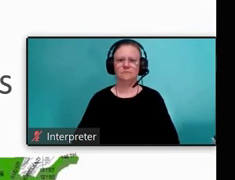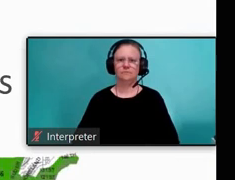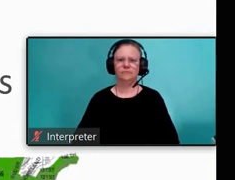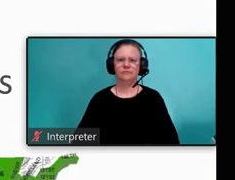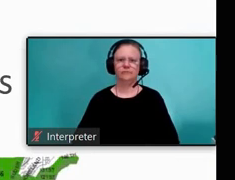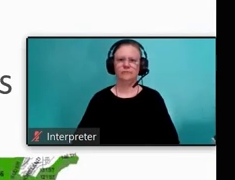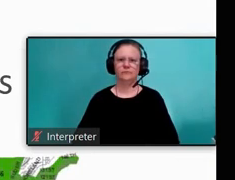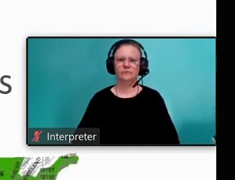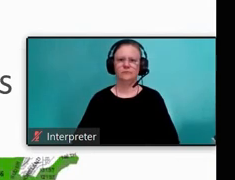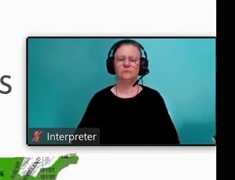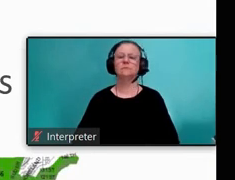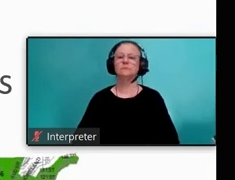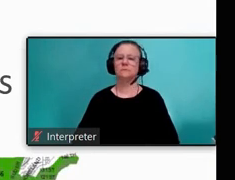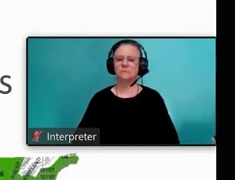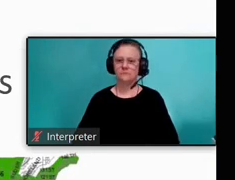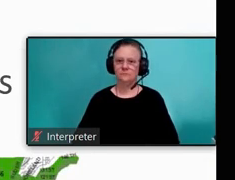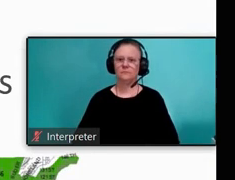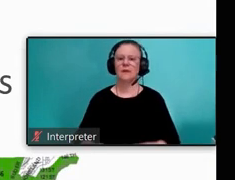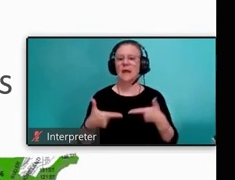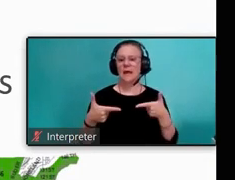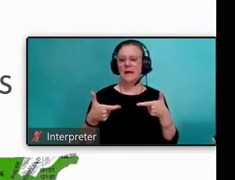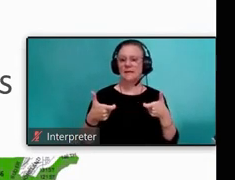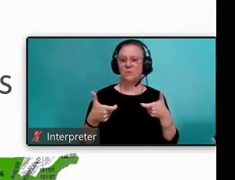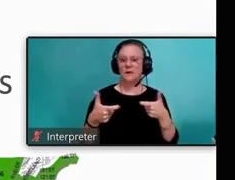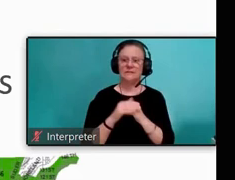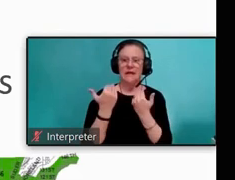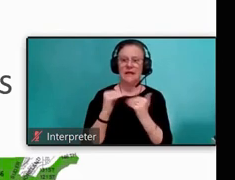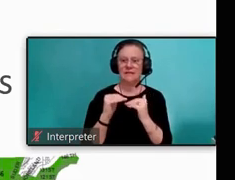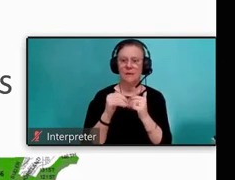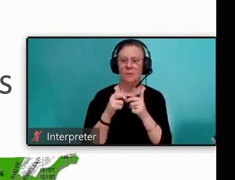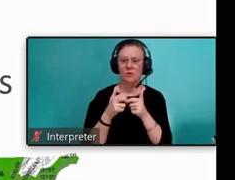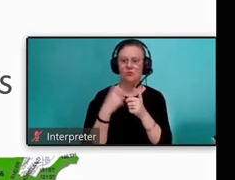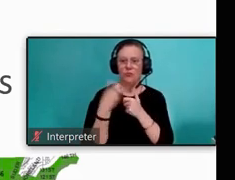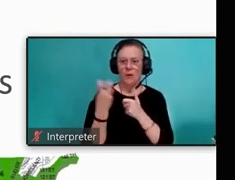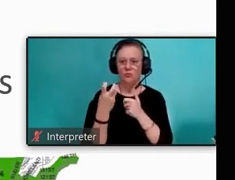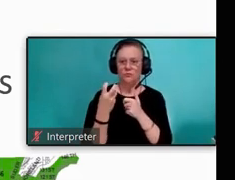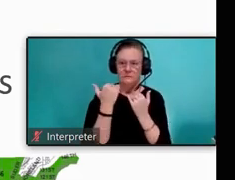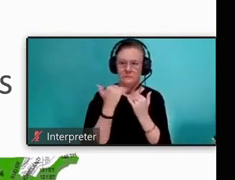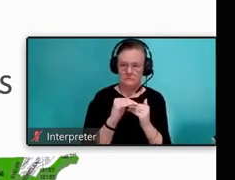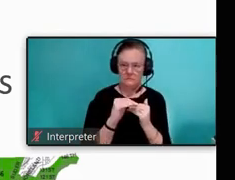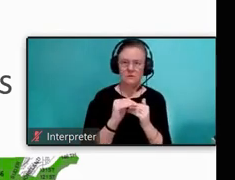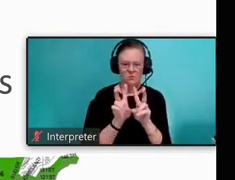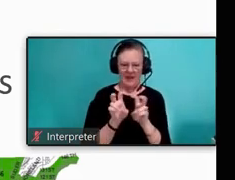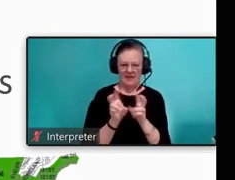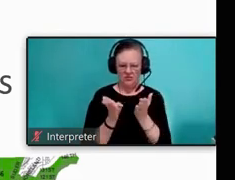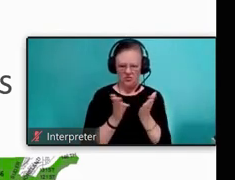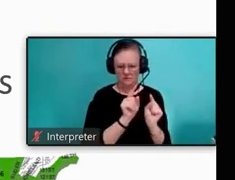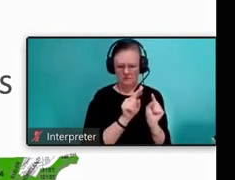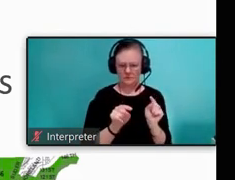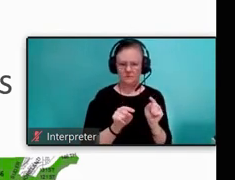With the discontinuation of express and limited routes, we analyzed the service provided by routes